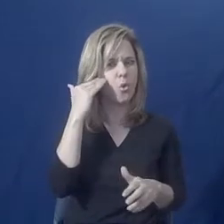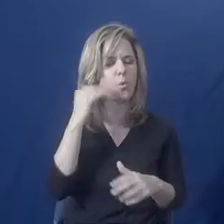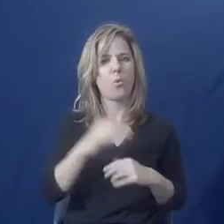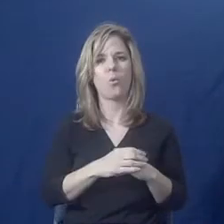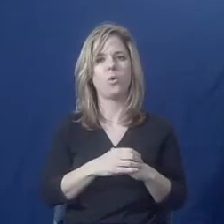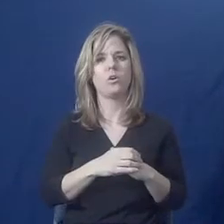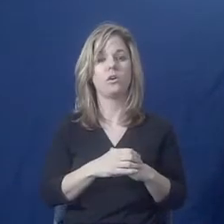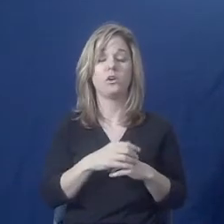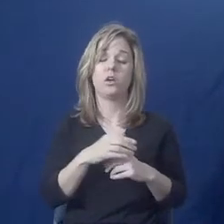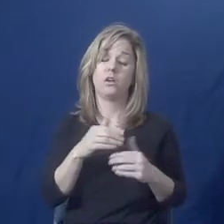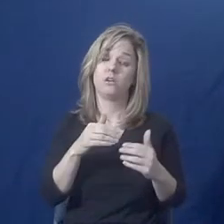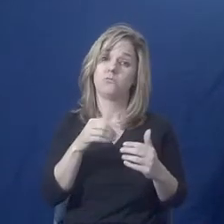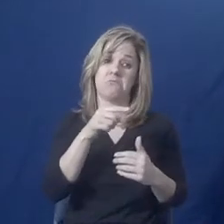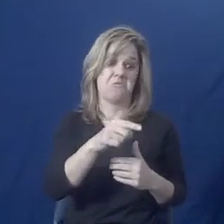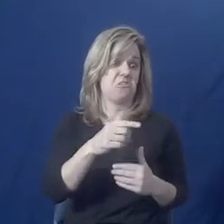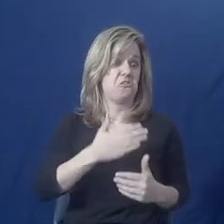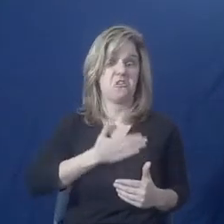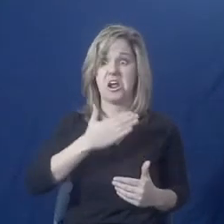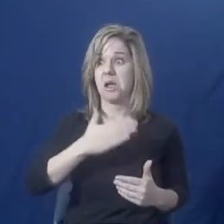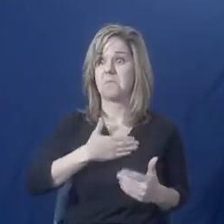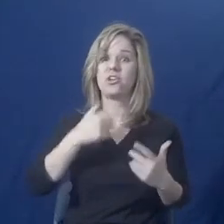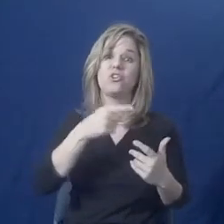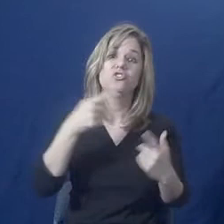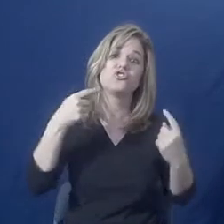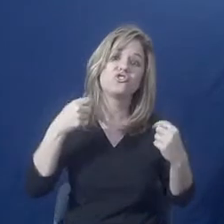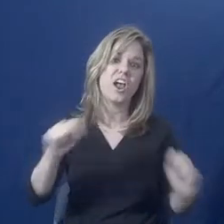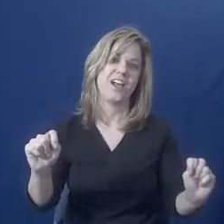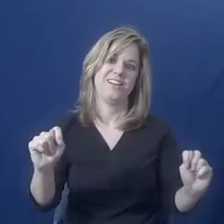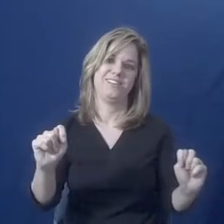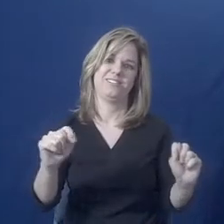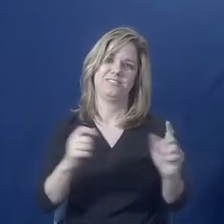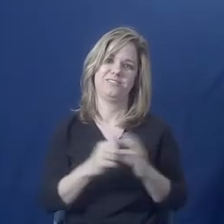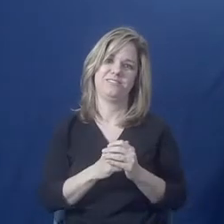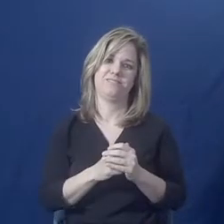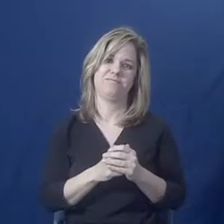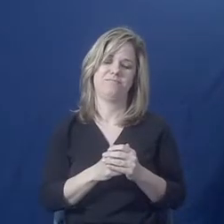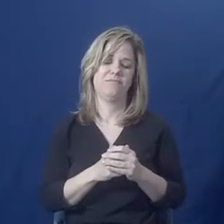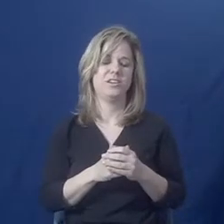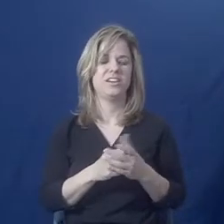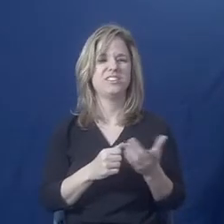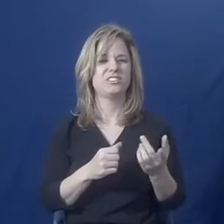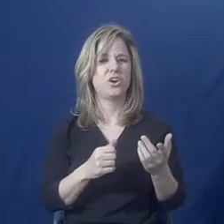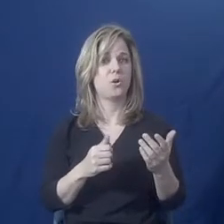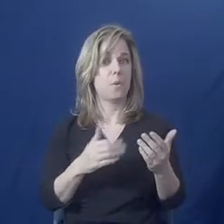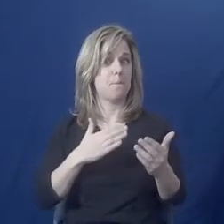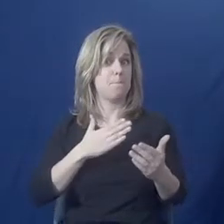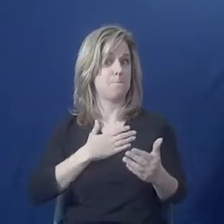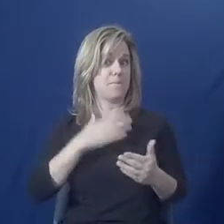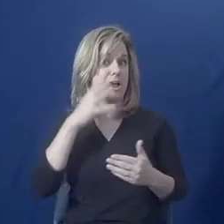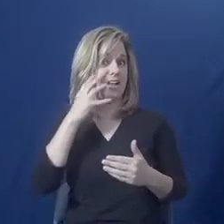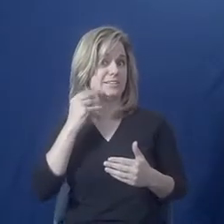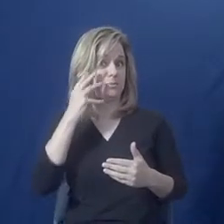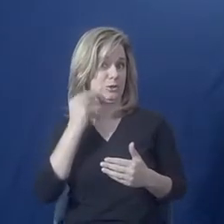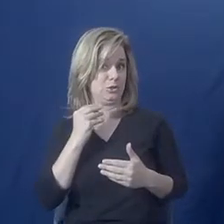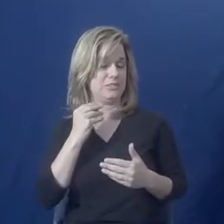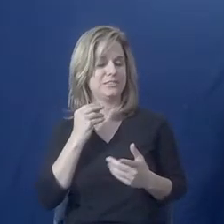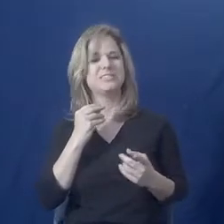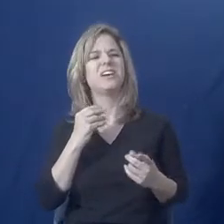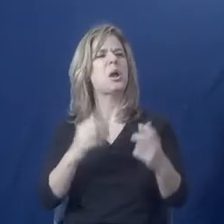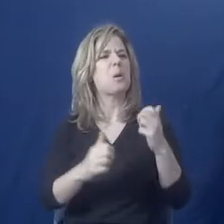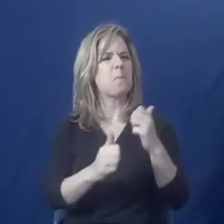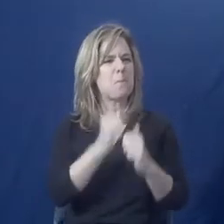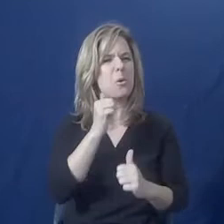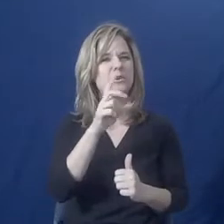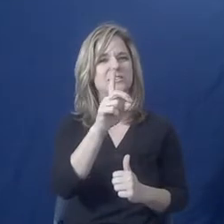just happy that you're trying to understand them. So most people that I have interacted with, they are